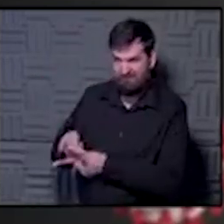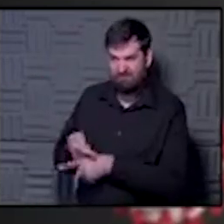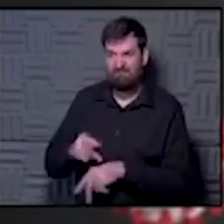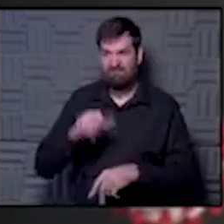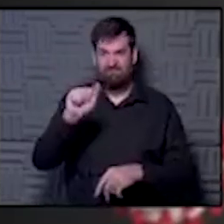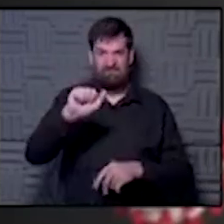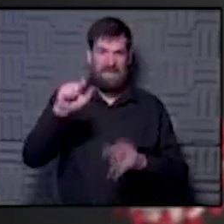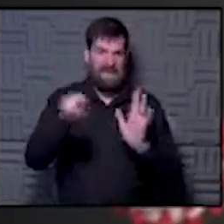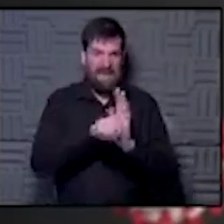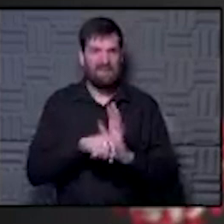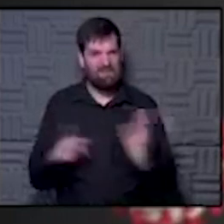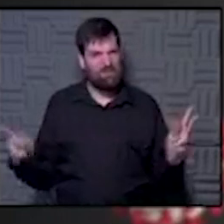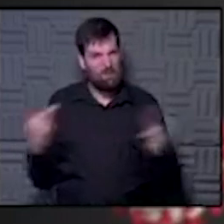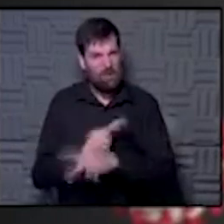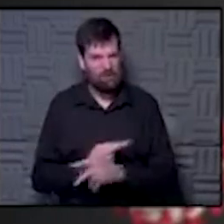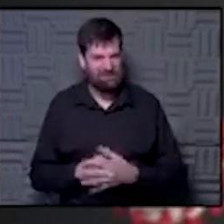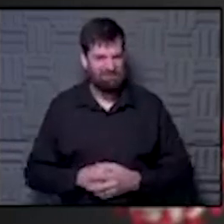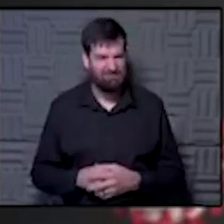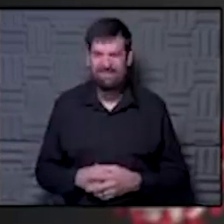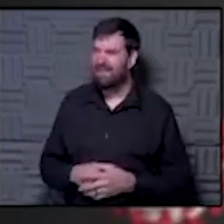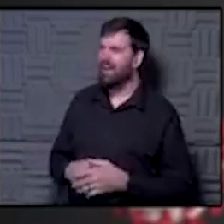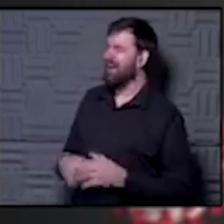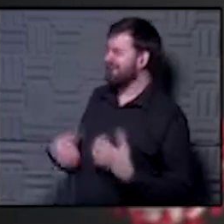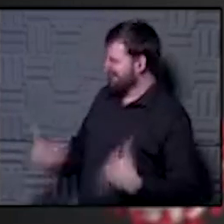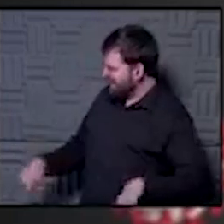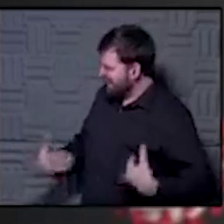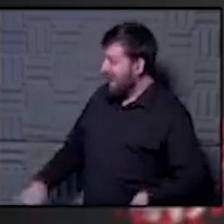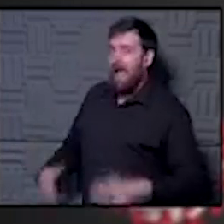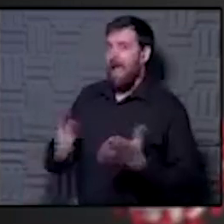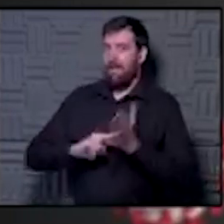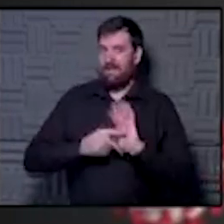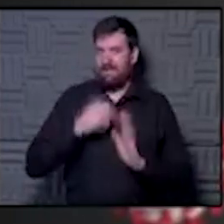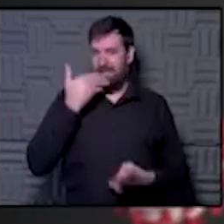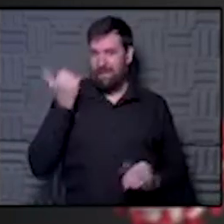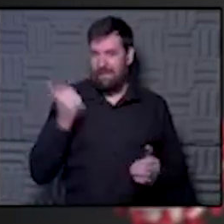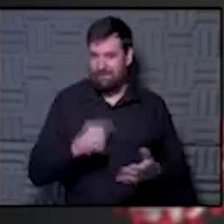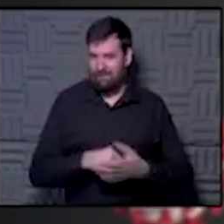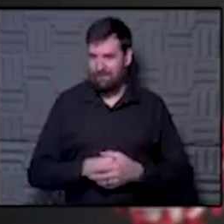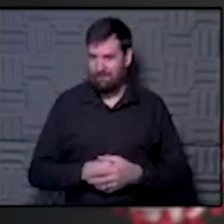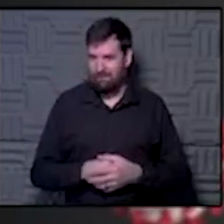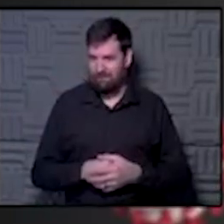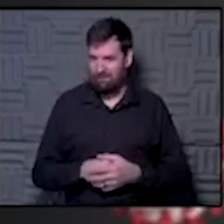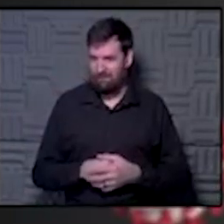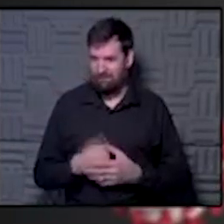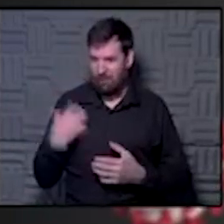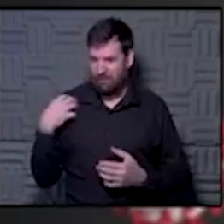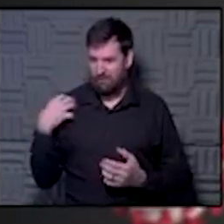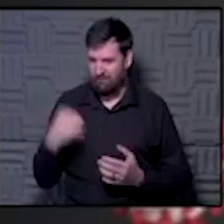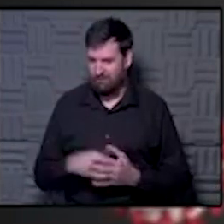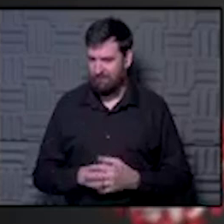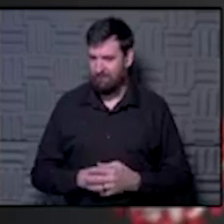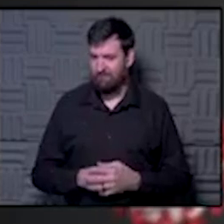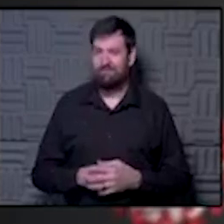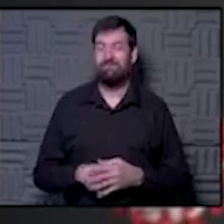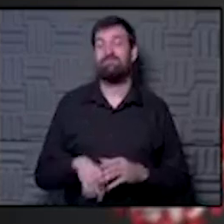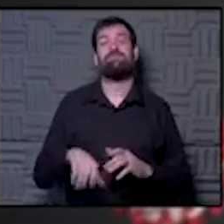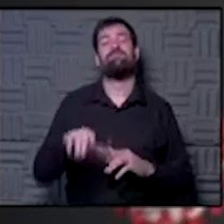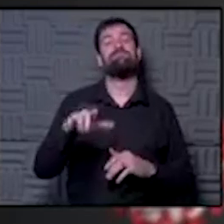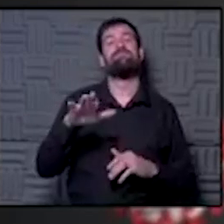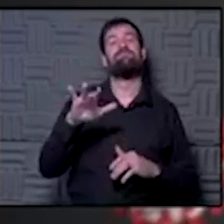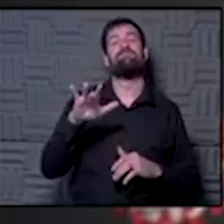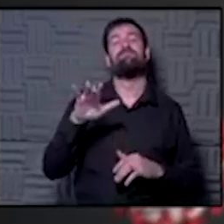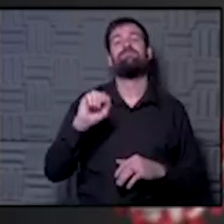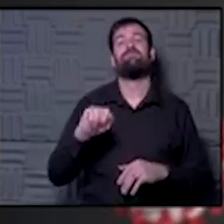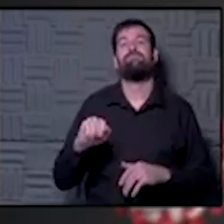is the worst. I it is. I saw that. I mean, it's the best, boss. Yeah, there you go, brother. No, I think,